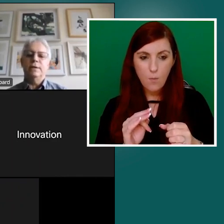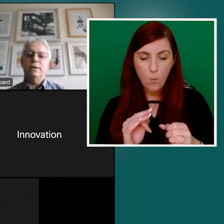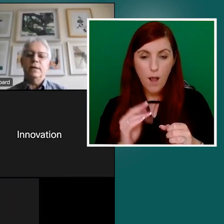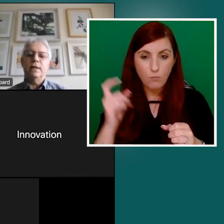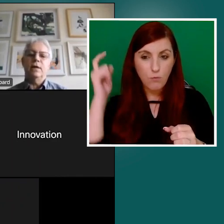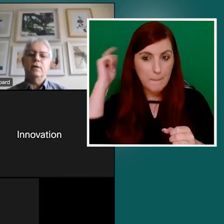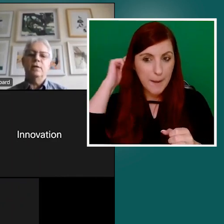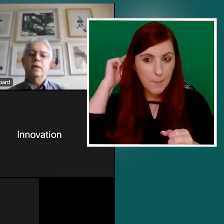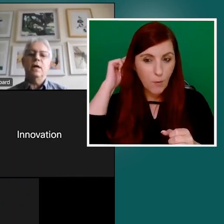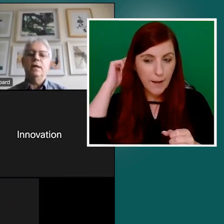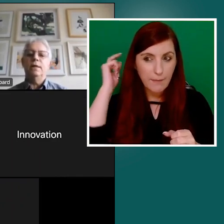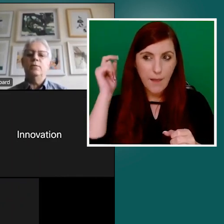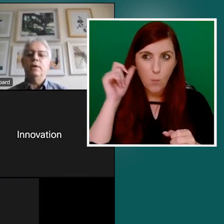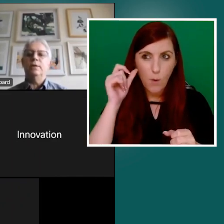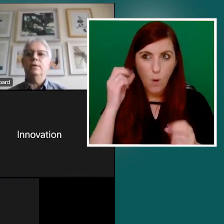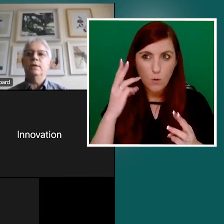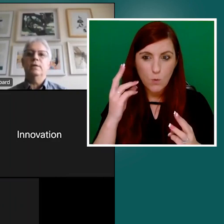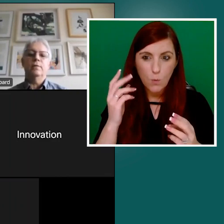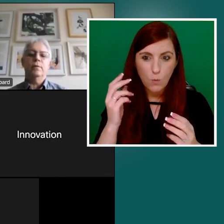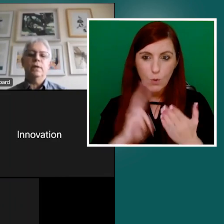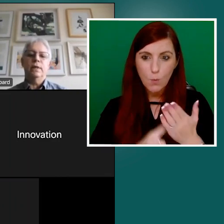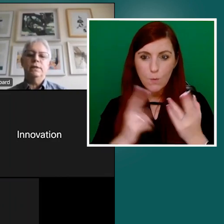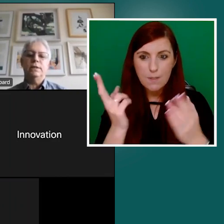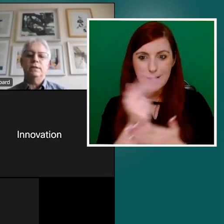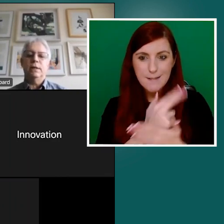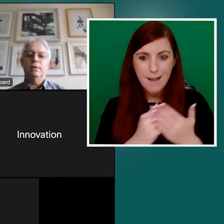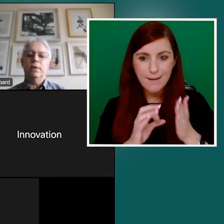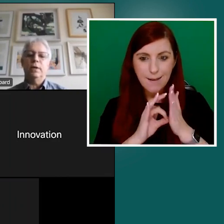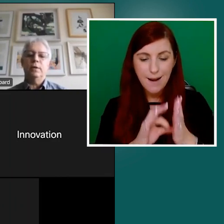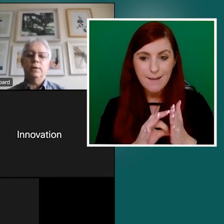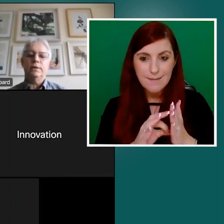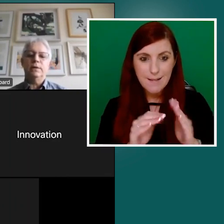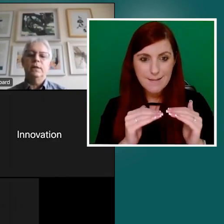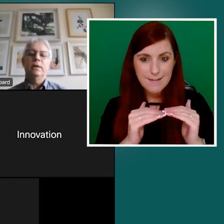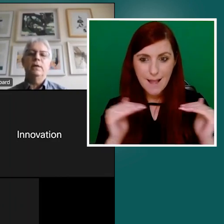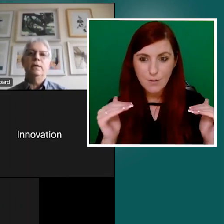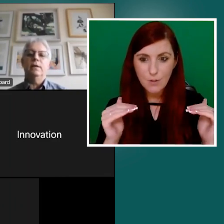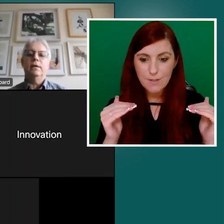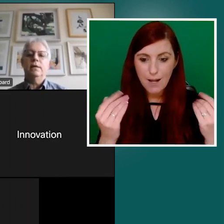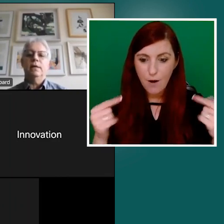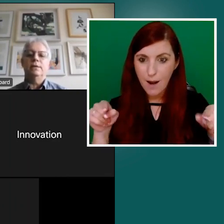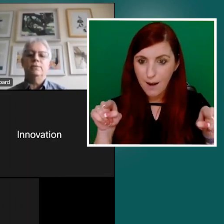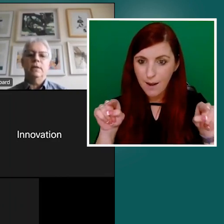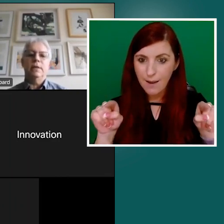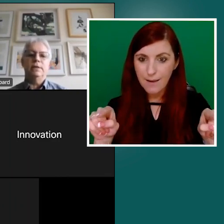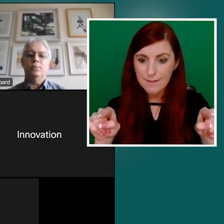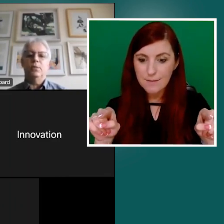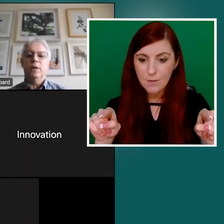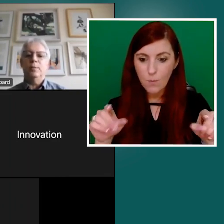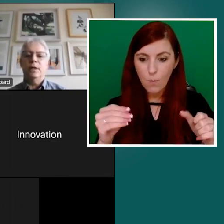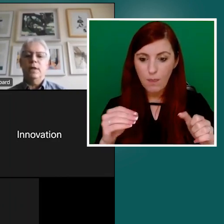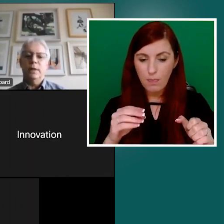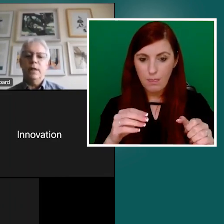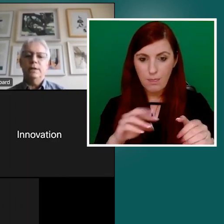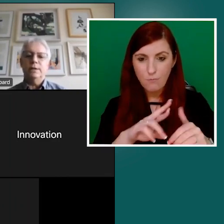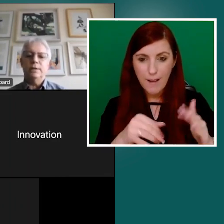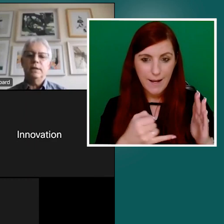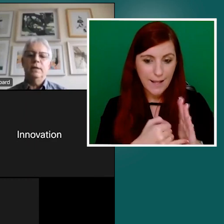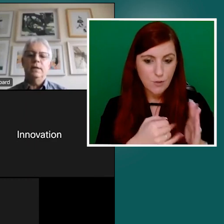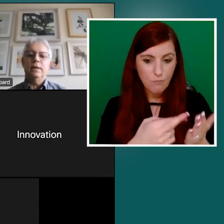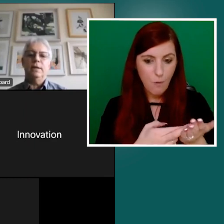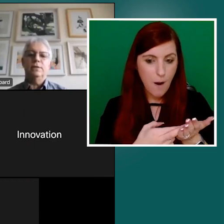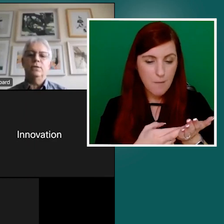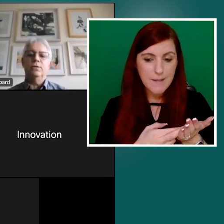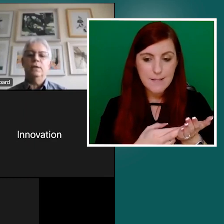standards that are aligned with regulation requirements. as related to procurement obligations.